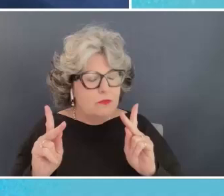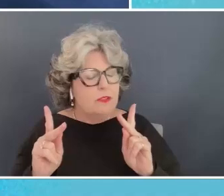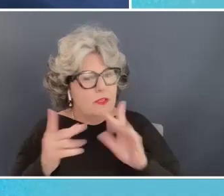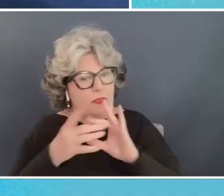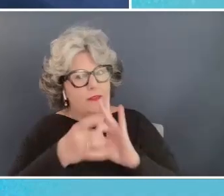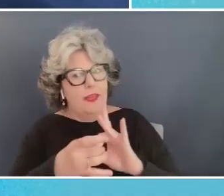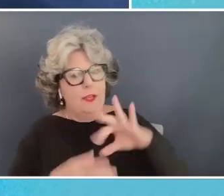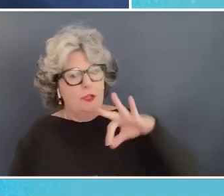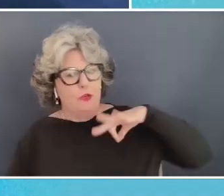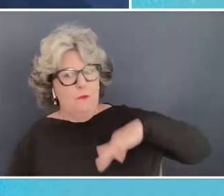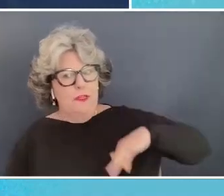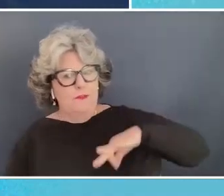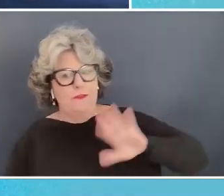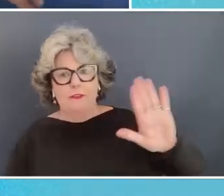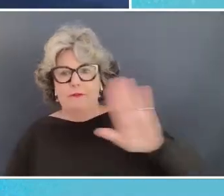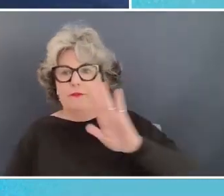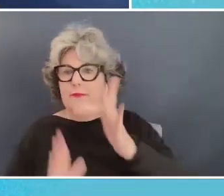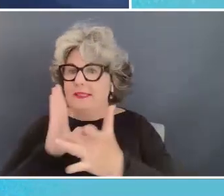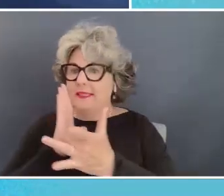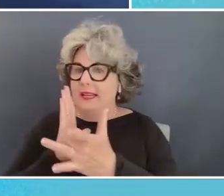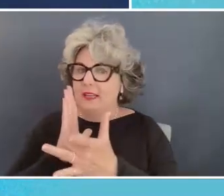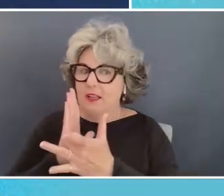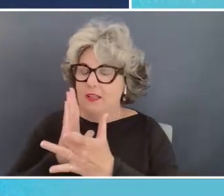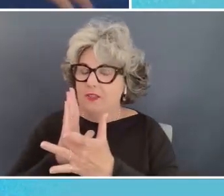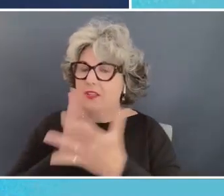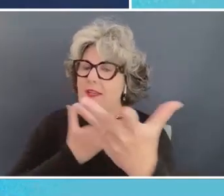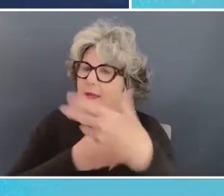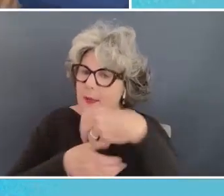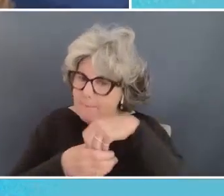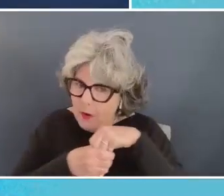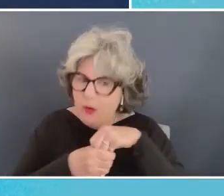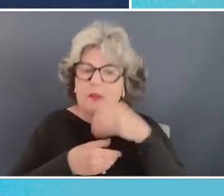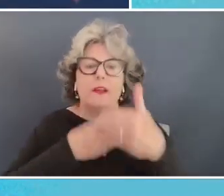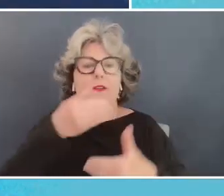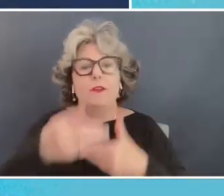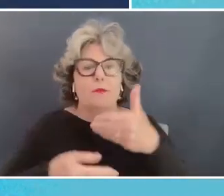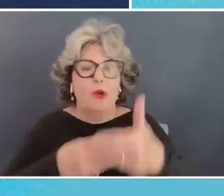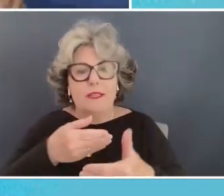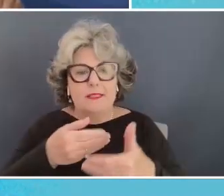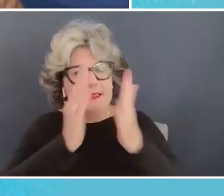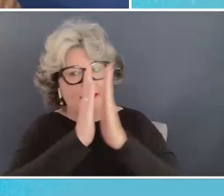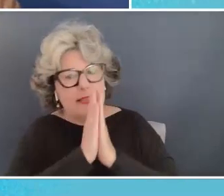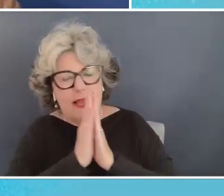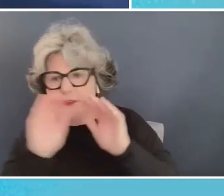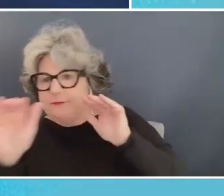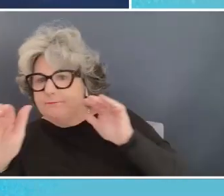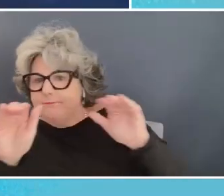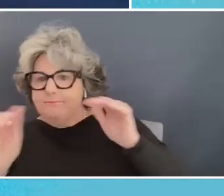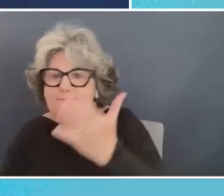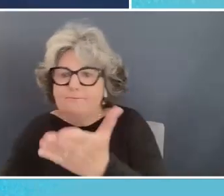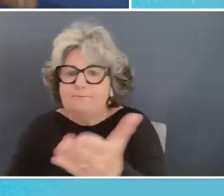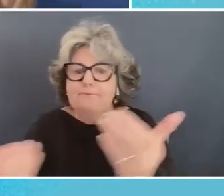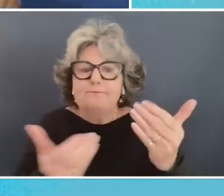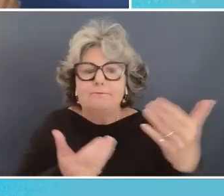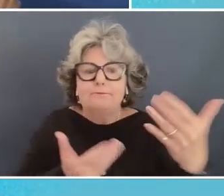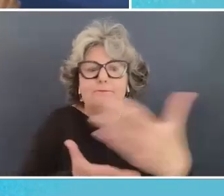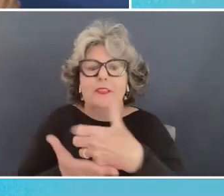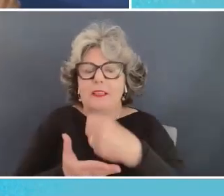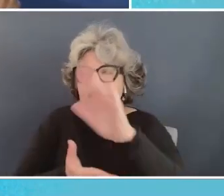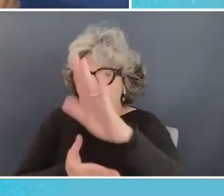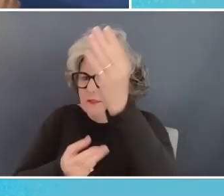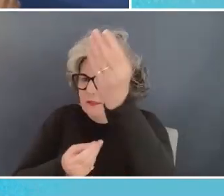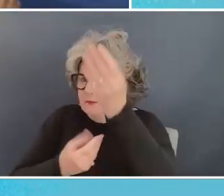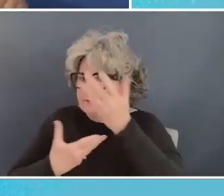from the technology is part of the process is consulted understands how the delivery of these